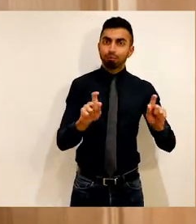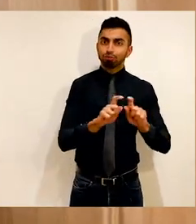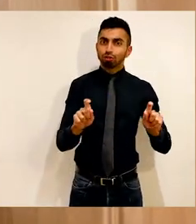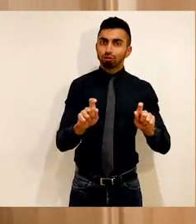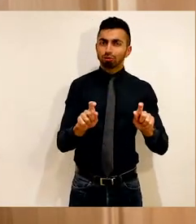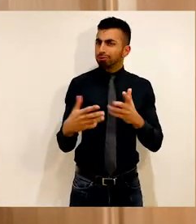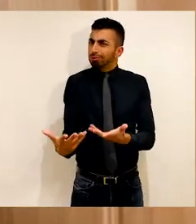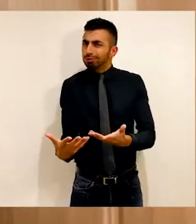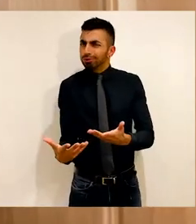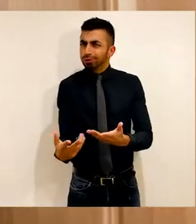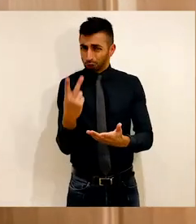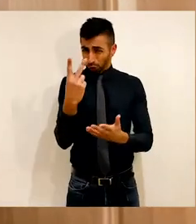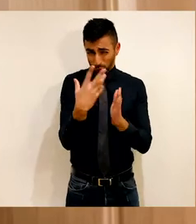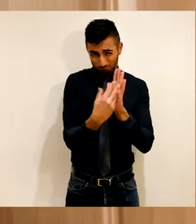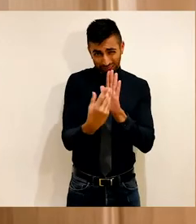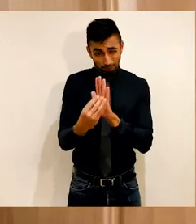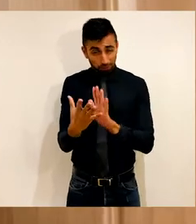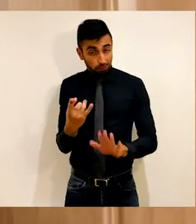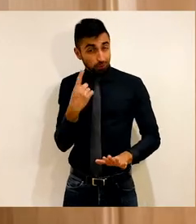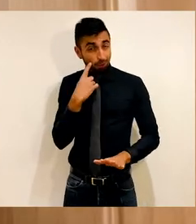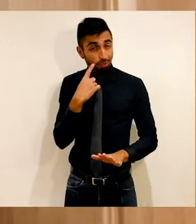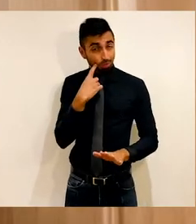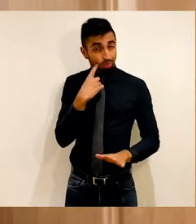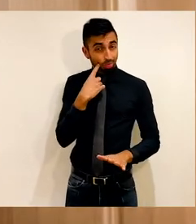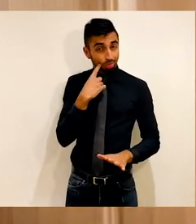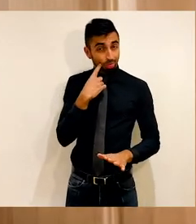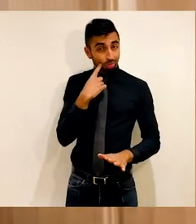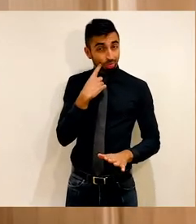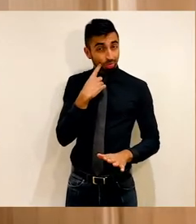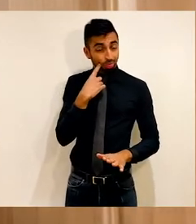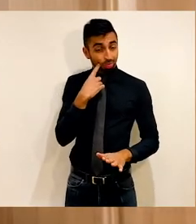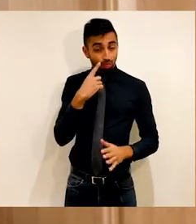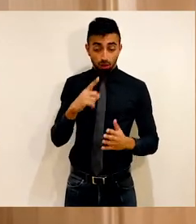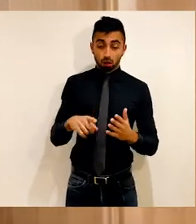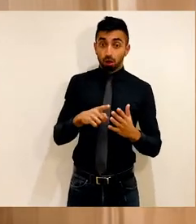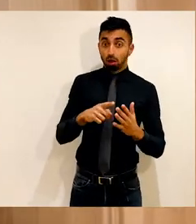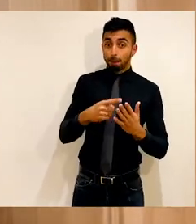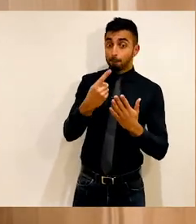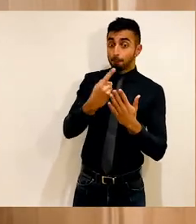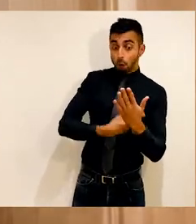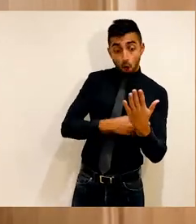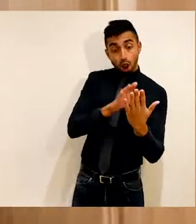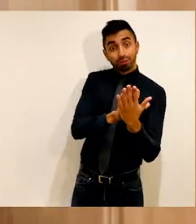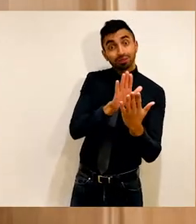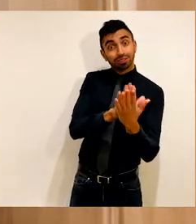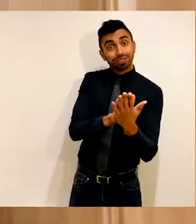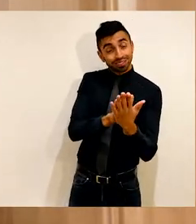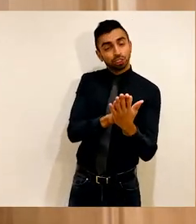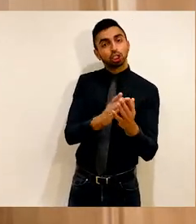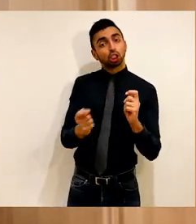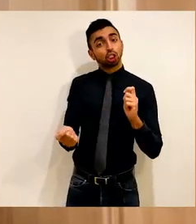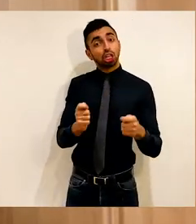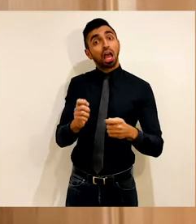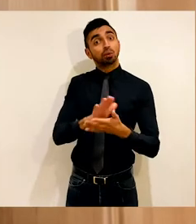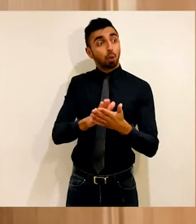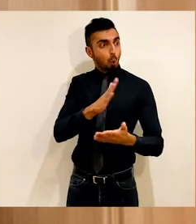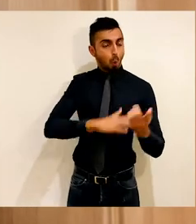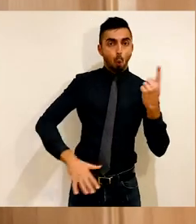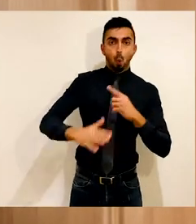These are just two simple examples. But with policy, this change becomes everyone's responsibility.